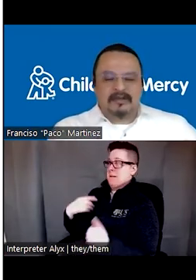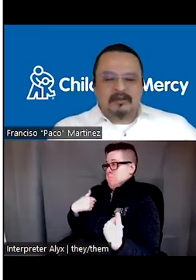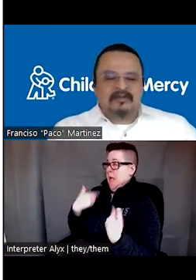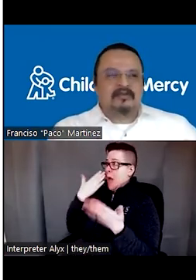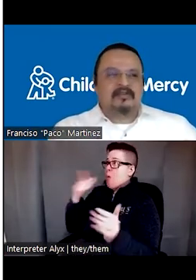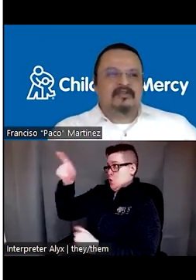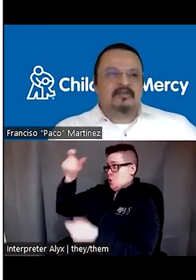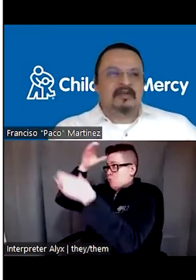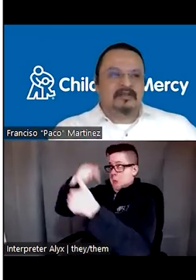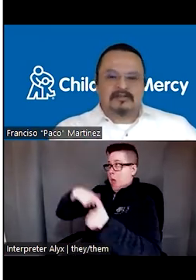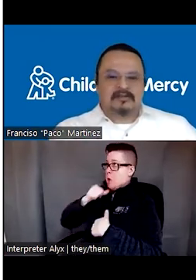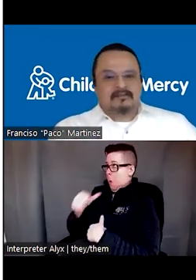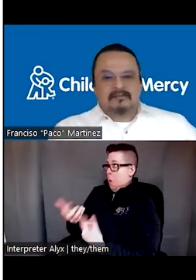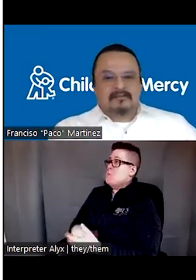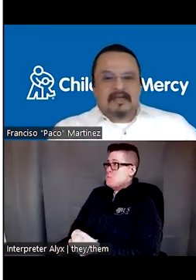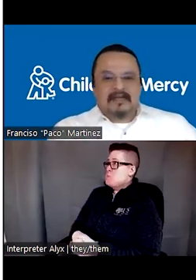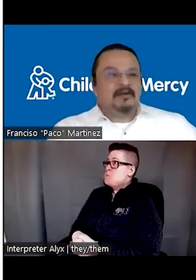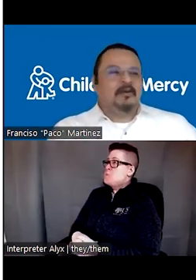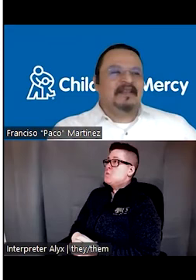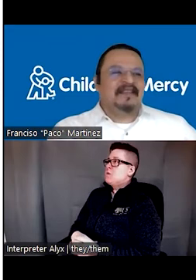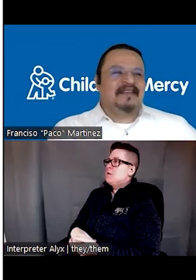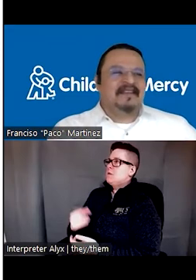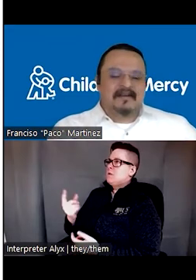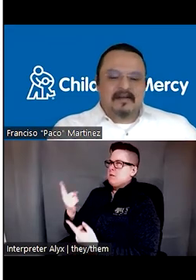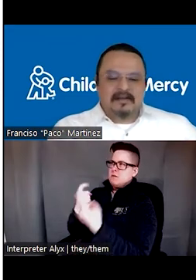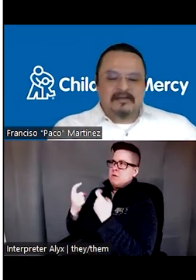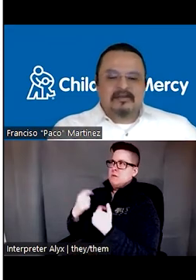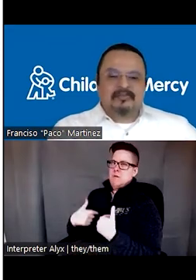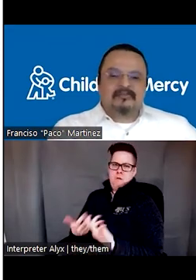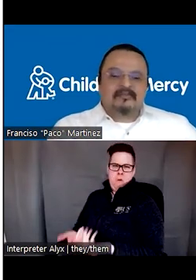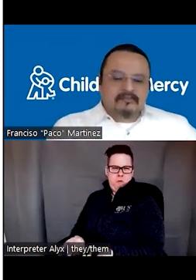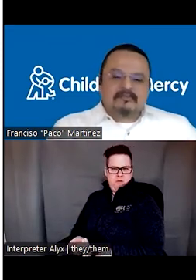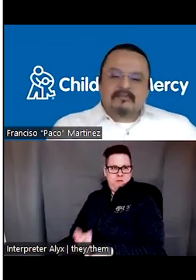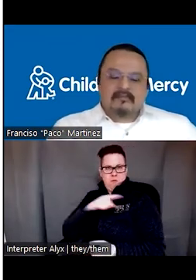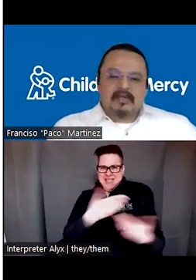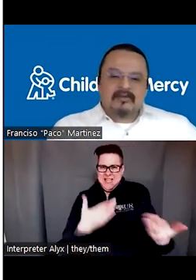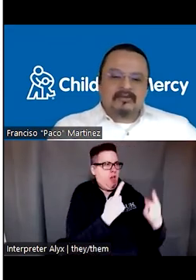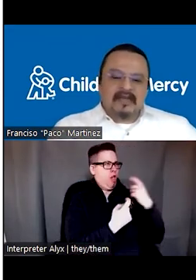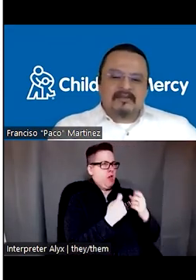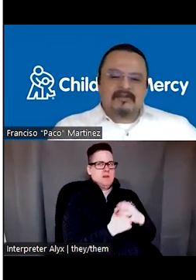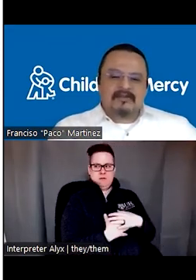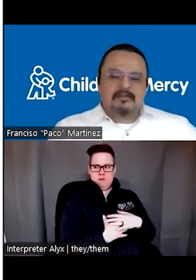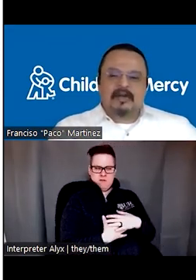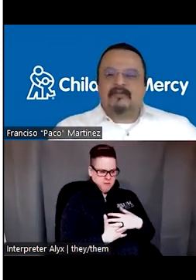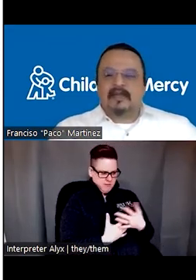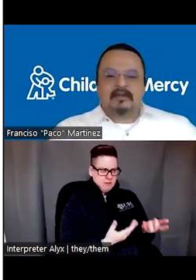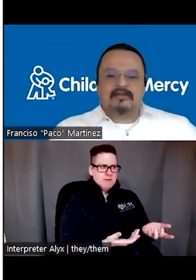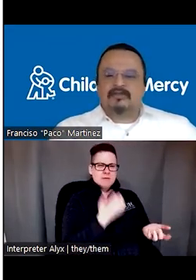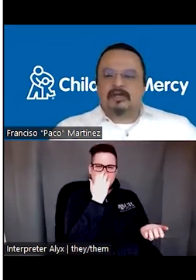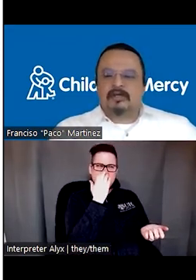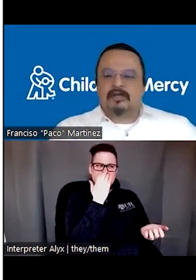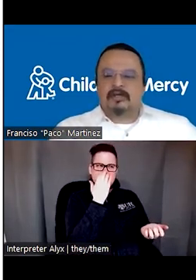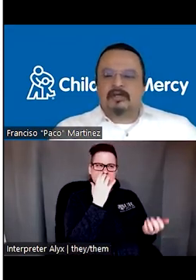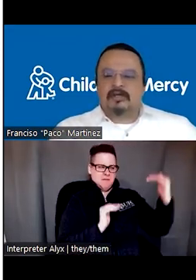And I don't dare to ask you questions because I don't know anything. Right. So, so that's also part of that